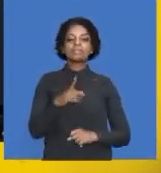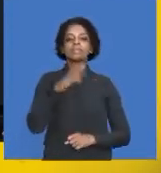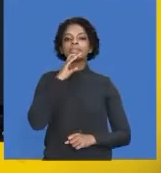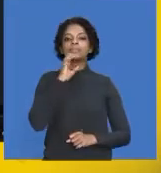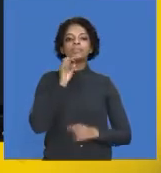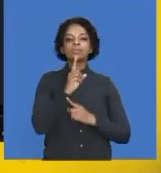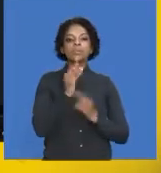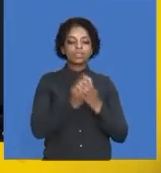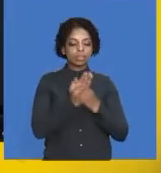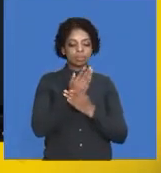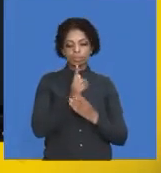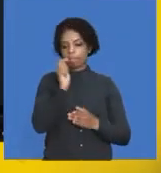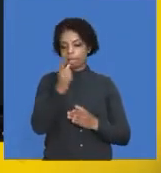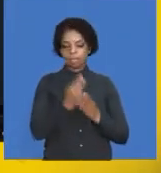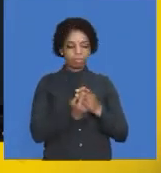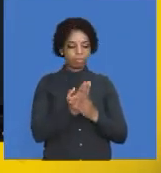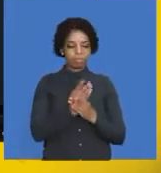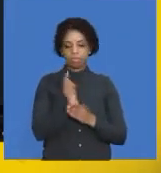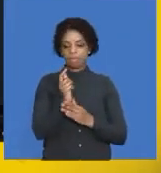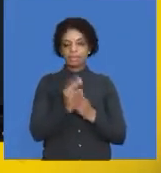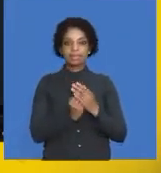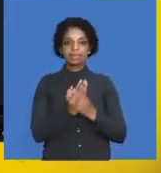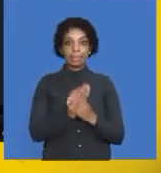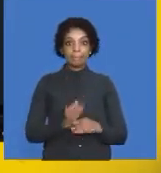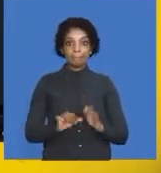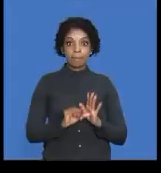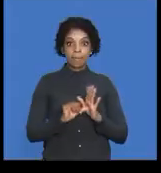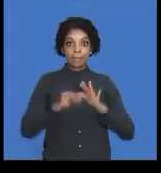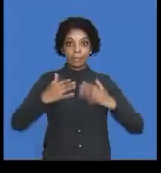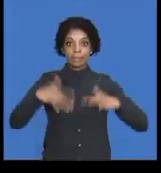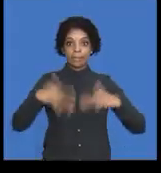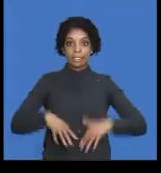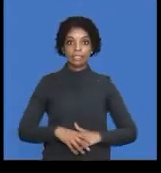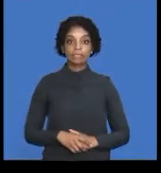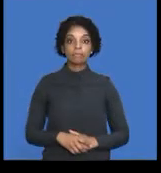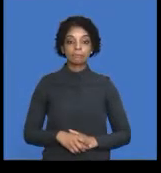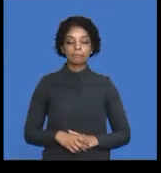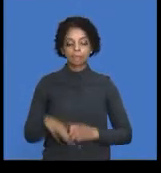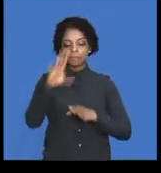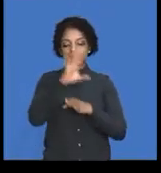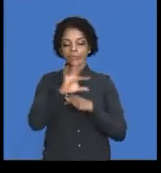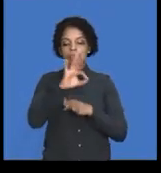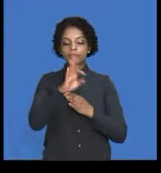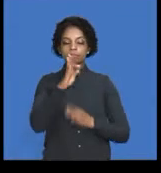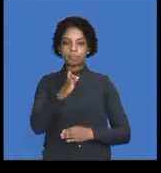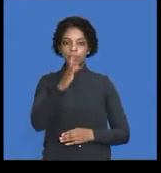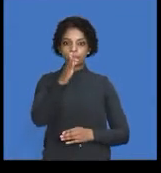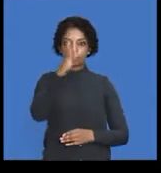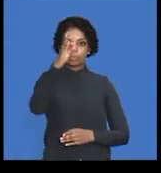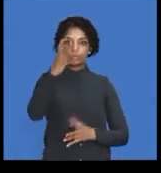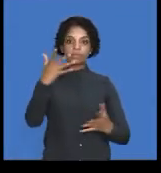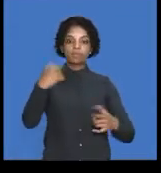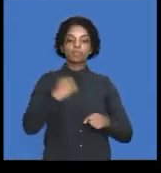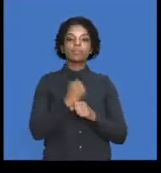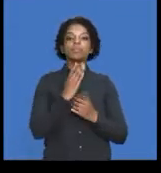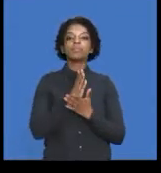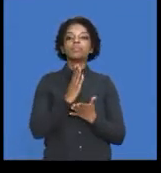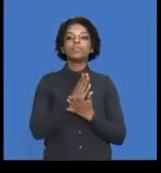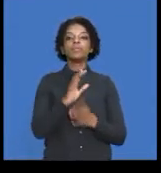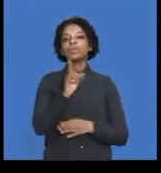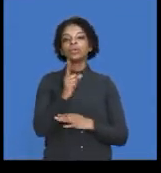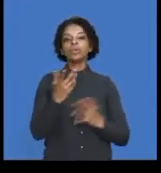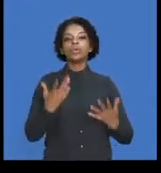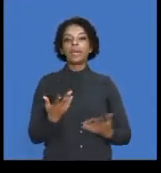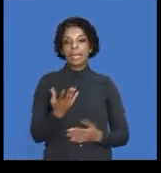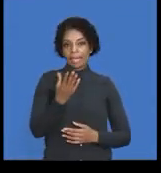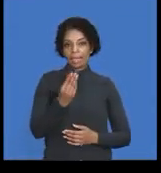and payments, guys. Very important. So, to plan for future receipts and payments in order to ensure that they have